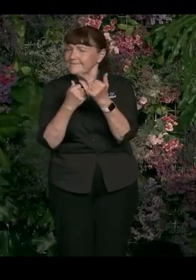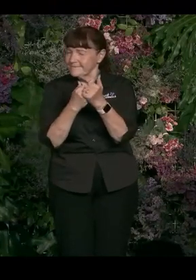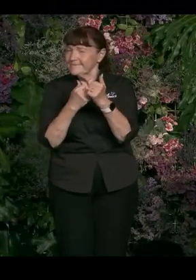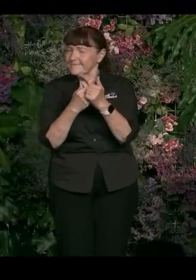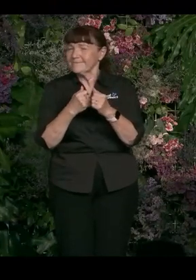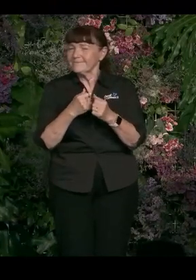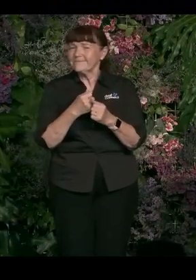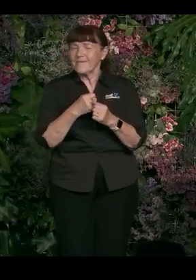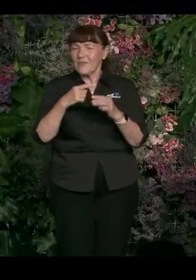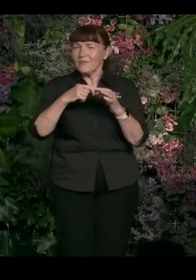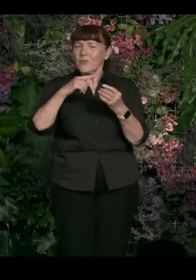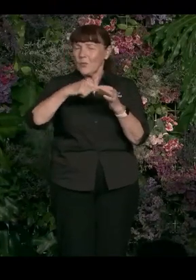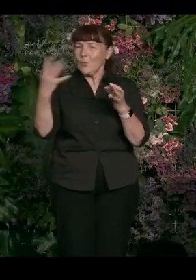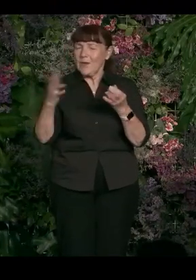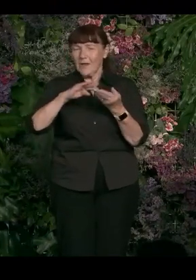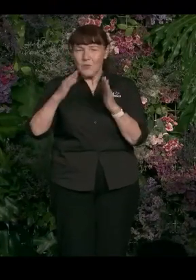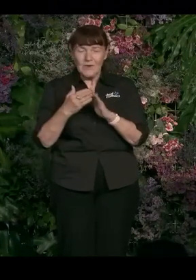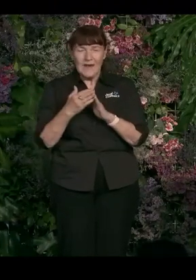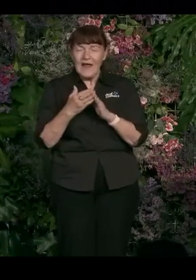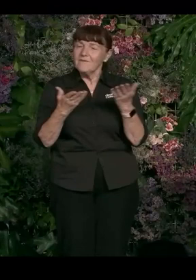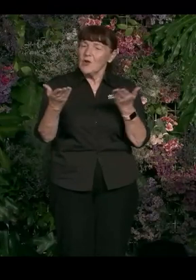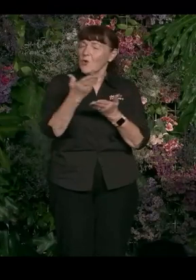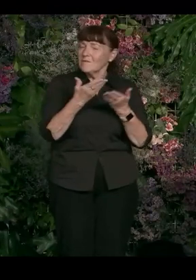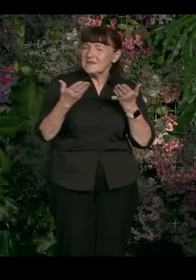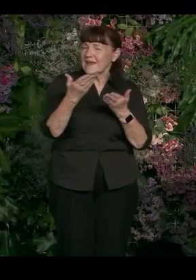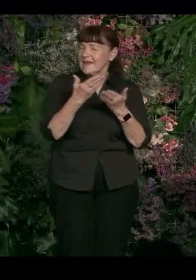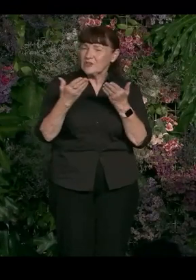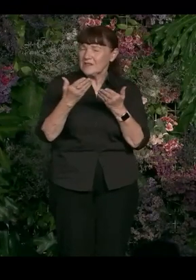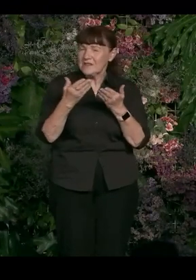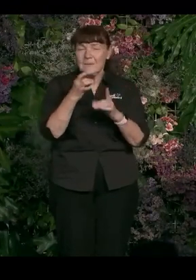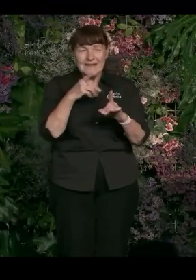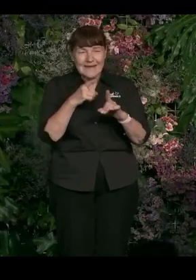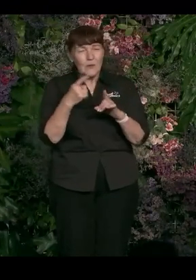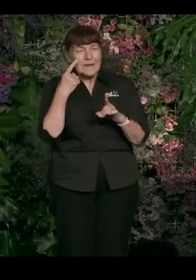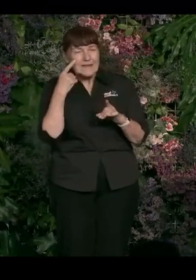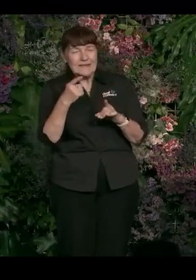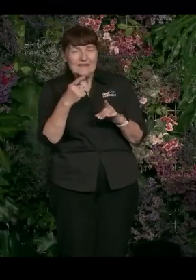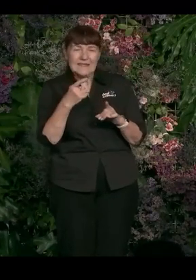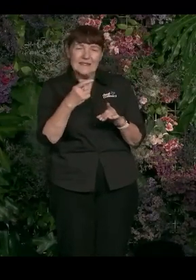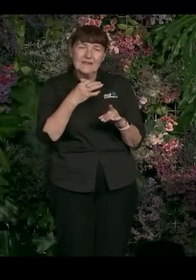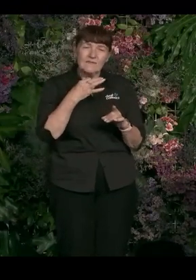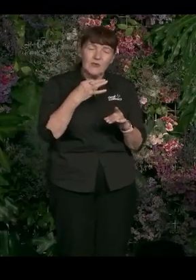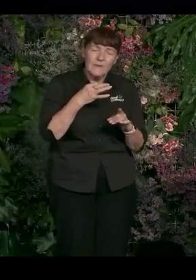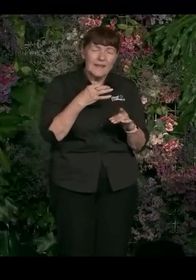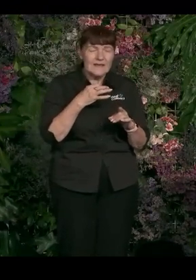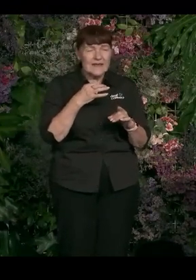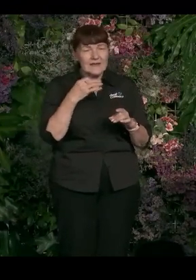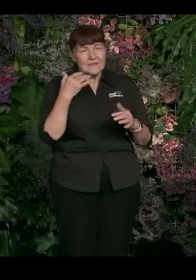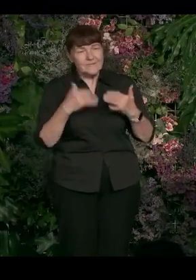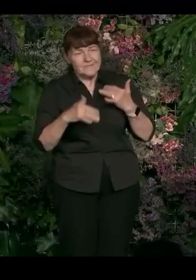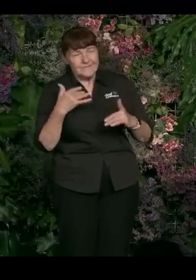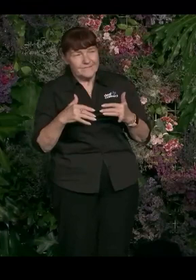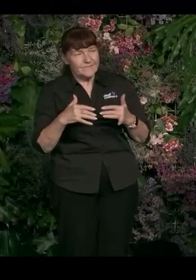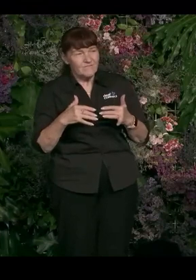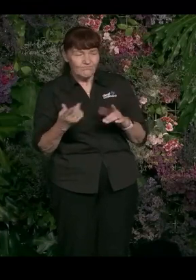having those conversations alongside people, particularly where you can just see the vulnerability and the pain and all of those